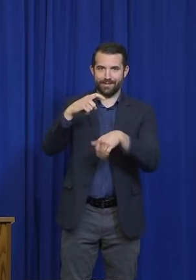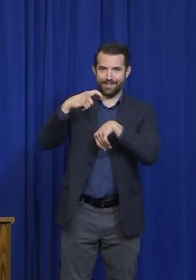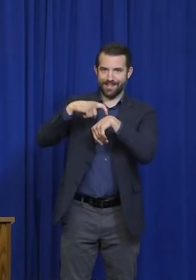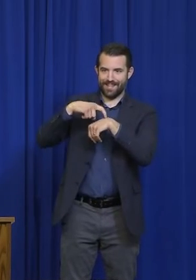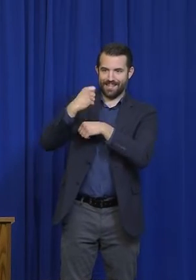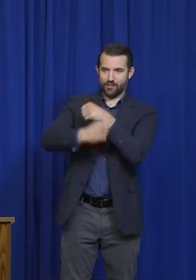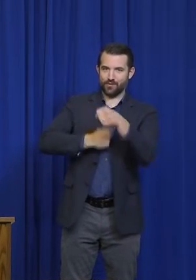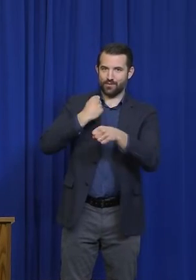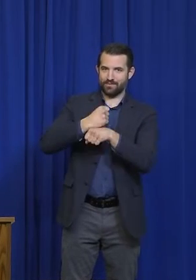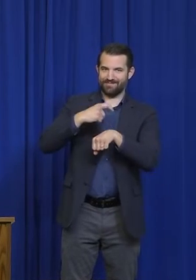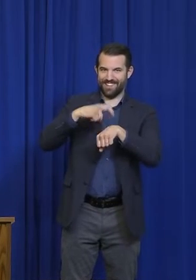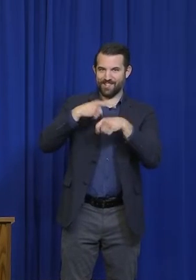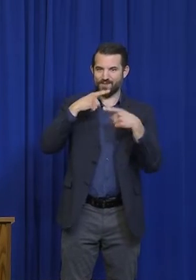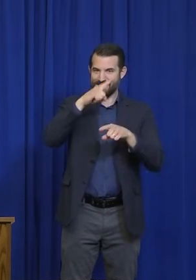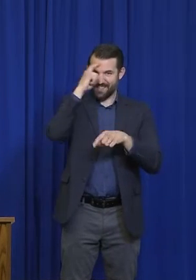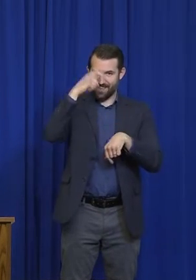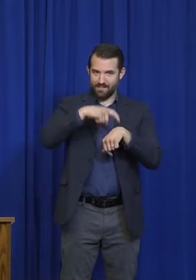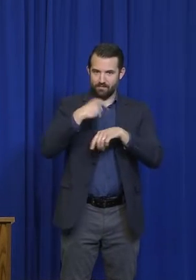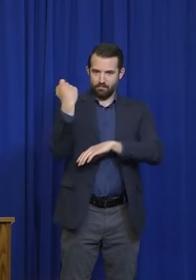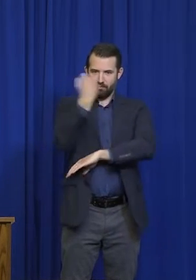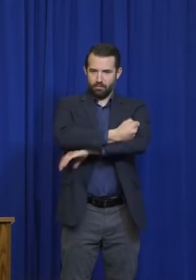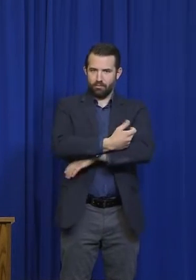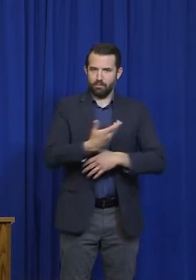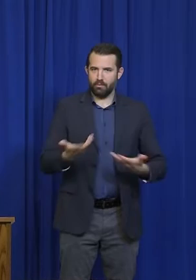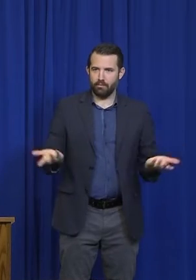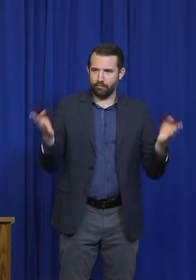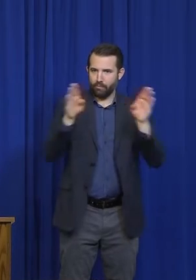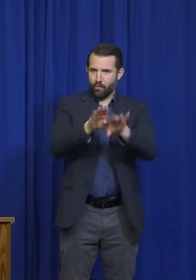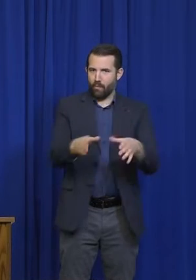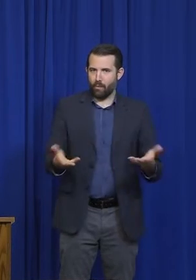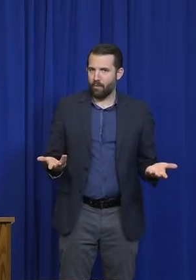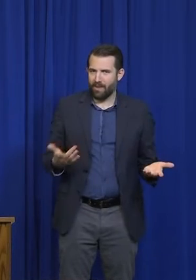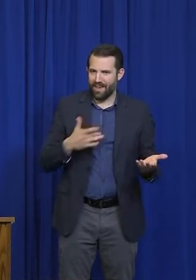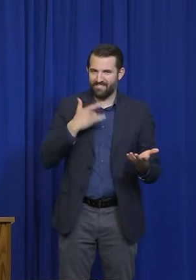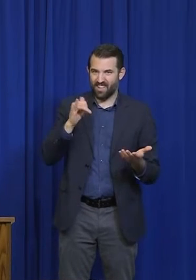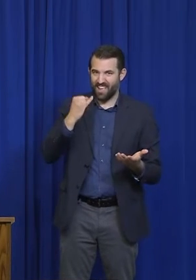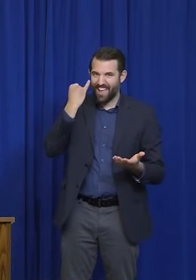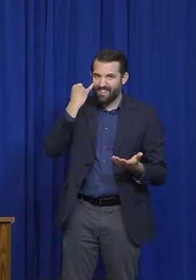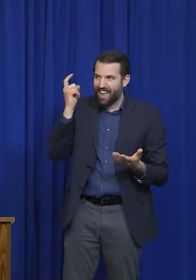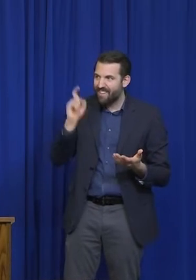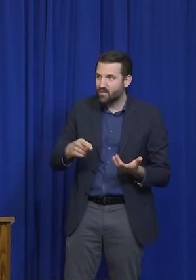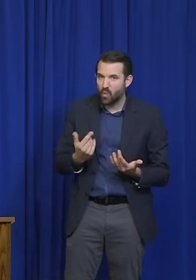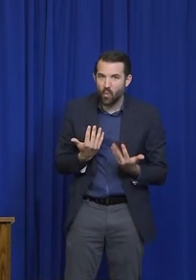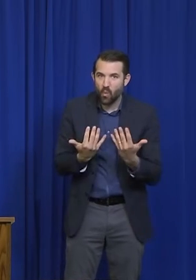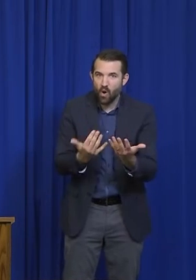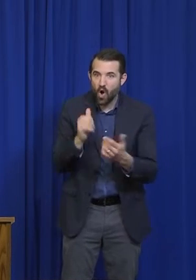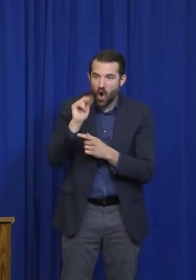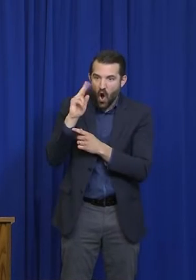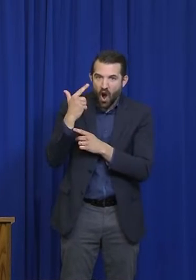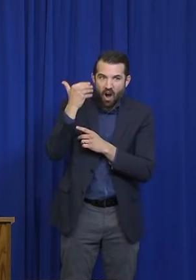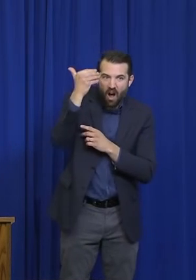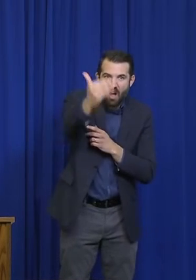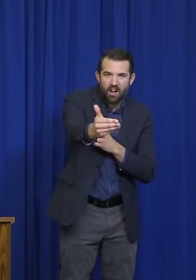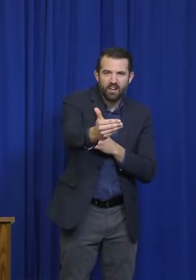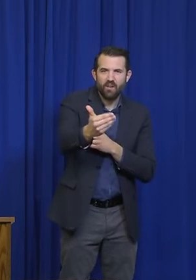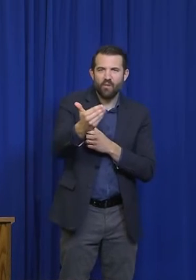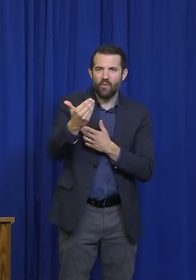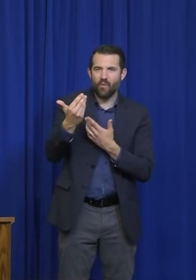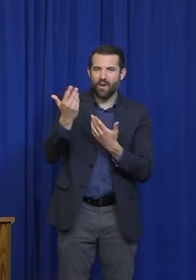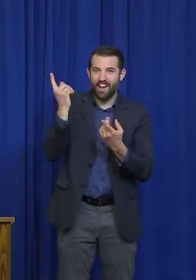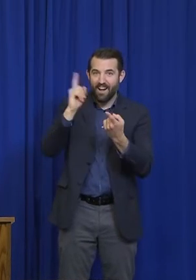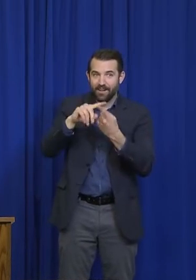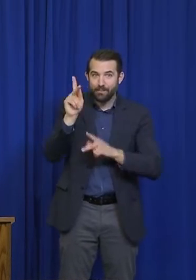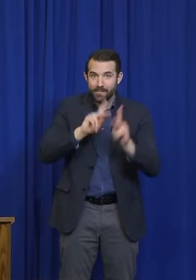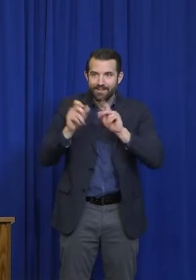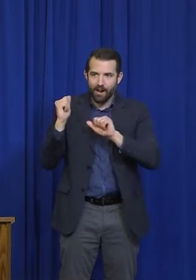wait until August at the earliest to have any significant numbers of people come in. How